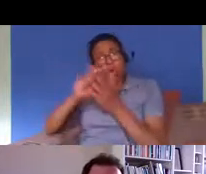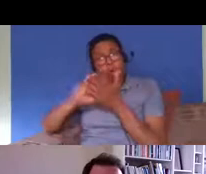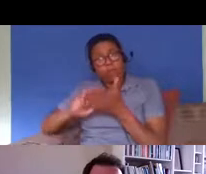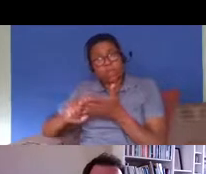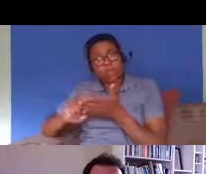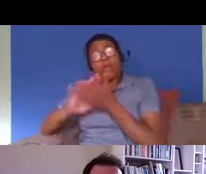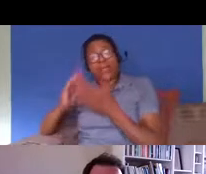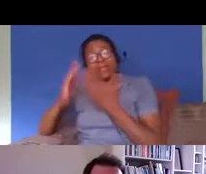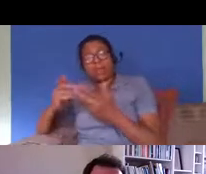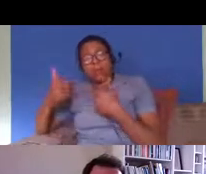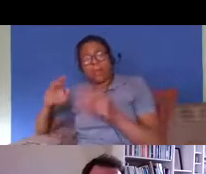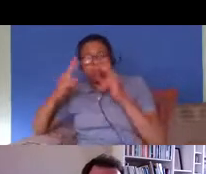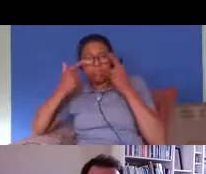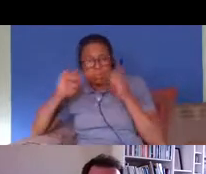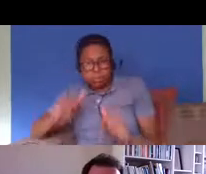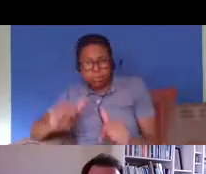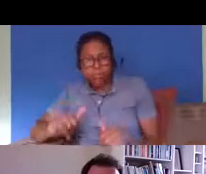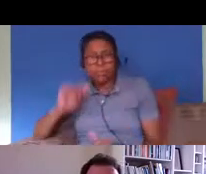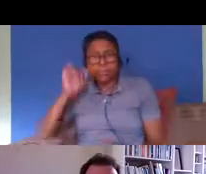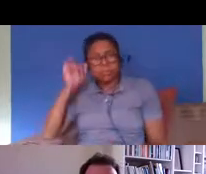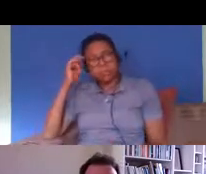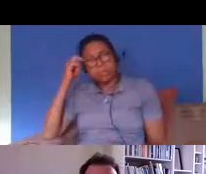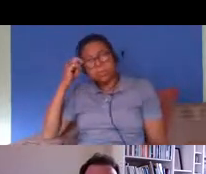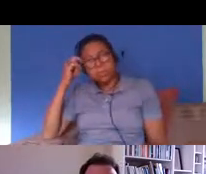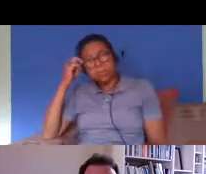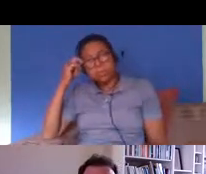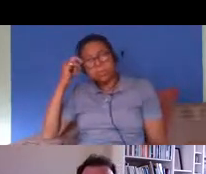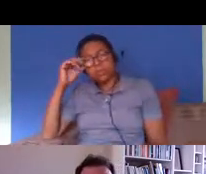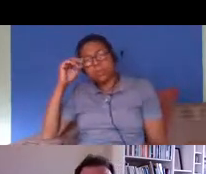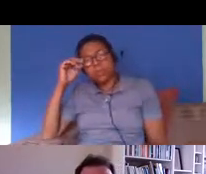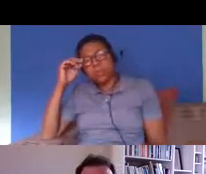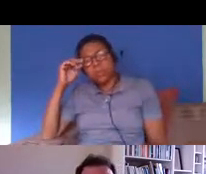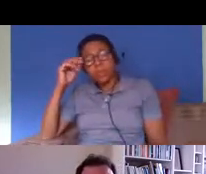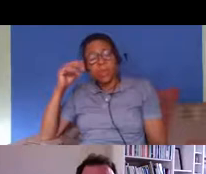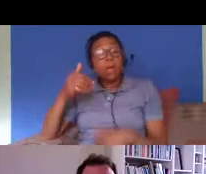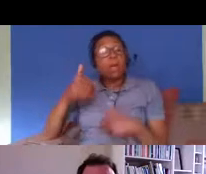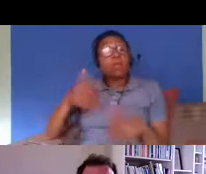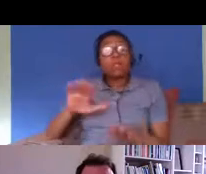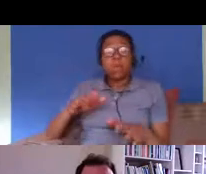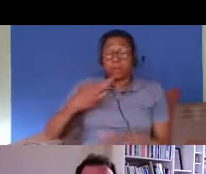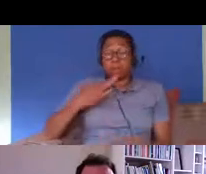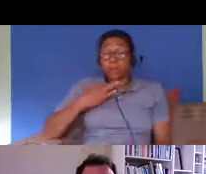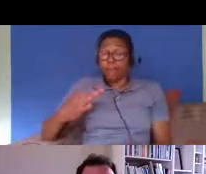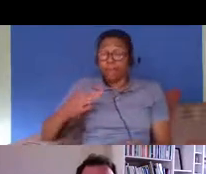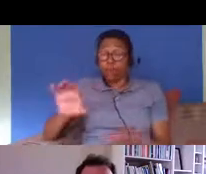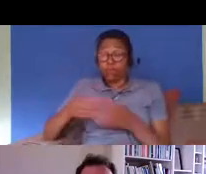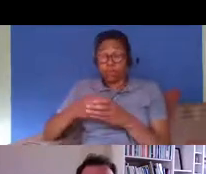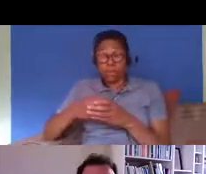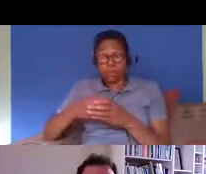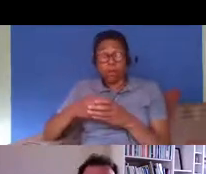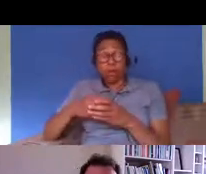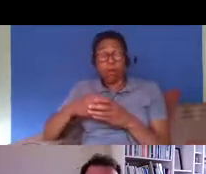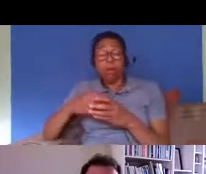there's also been a lot of third sector involvement so we've looked at kind of citizen-on-citizen checks by